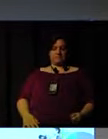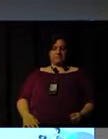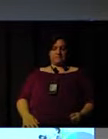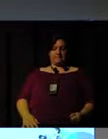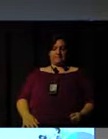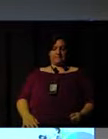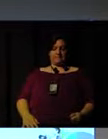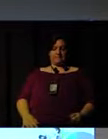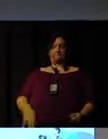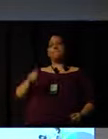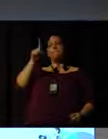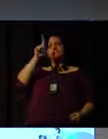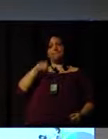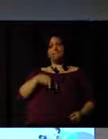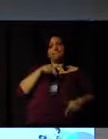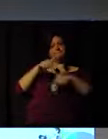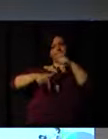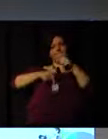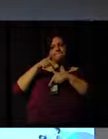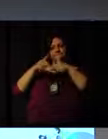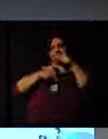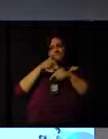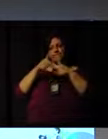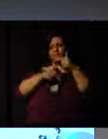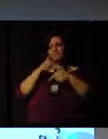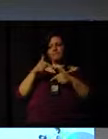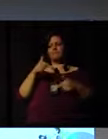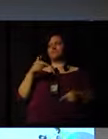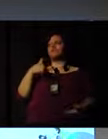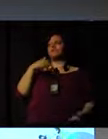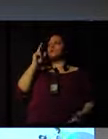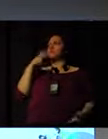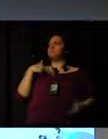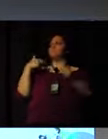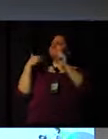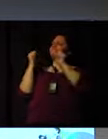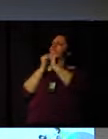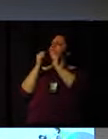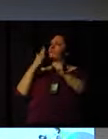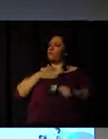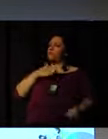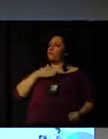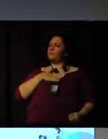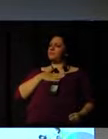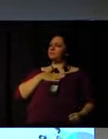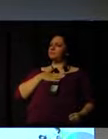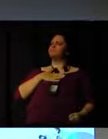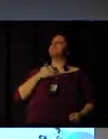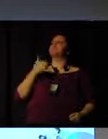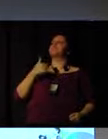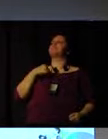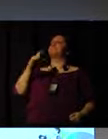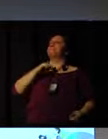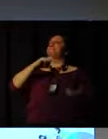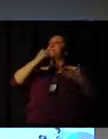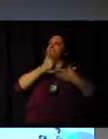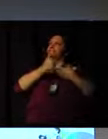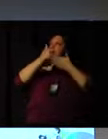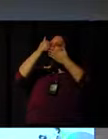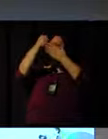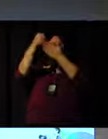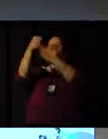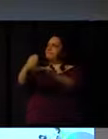So this is an issue that I've always had with me. I'm going to